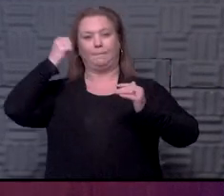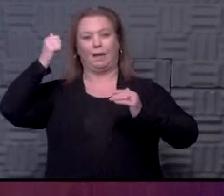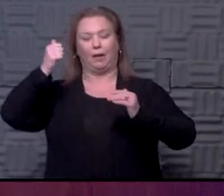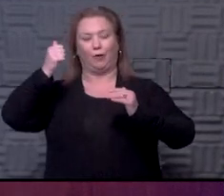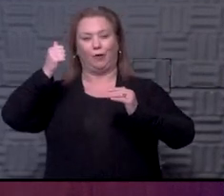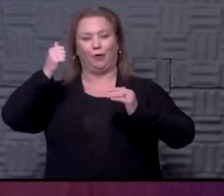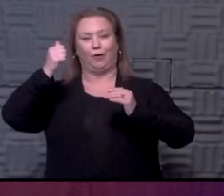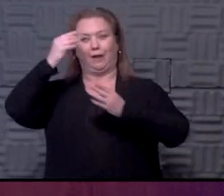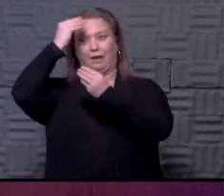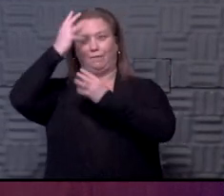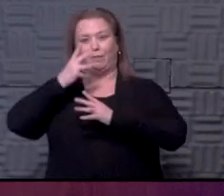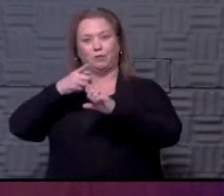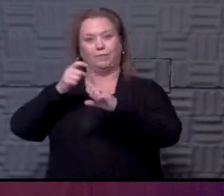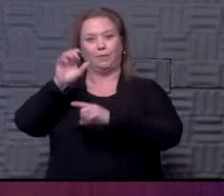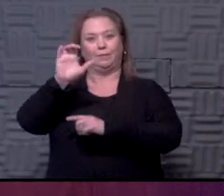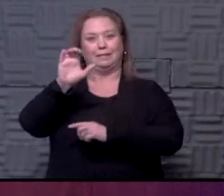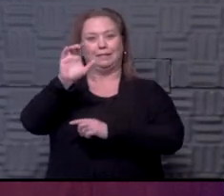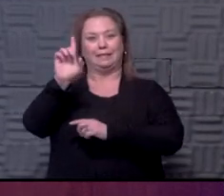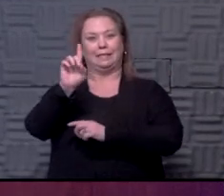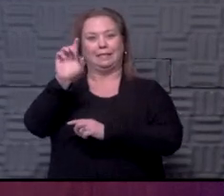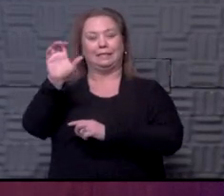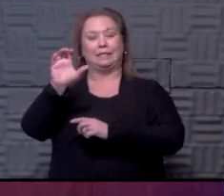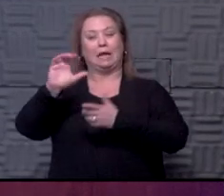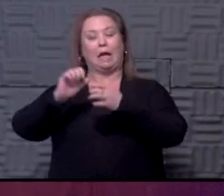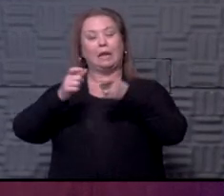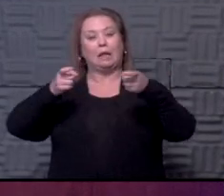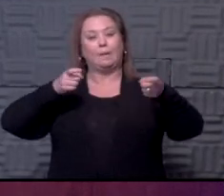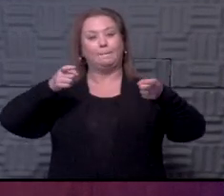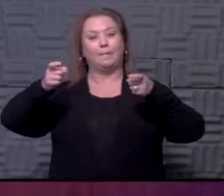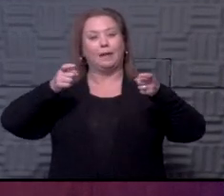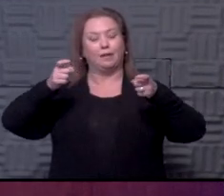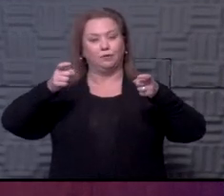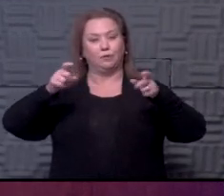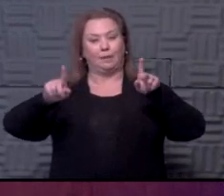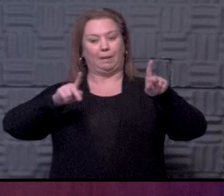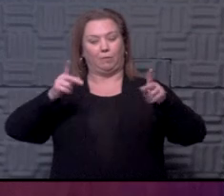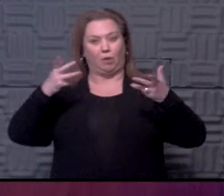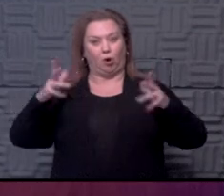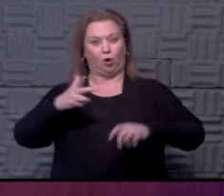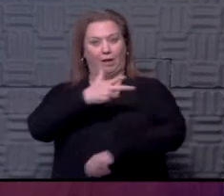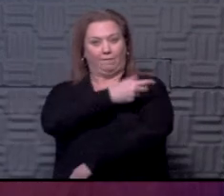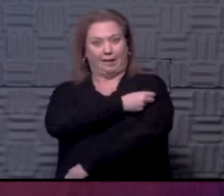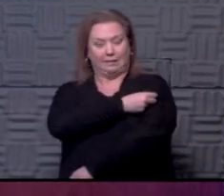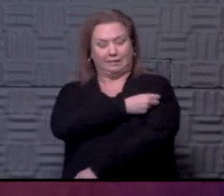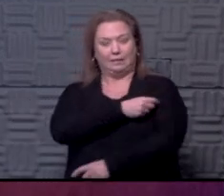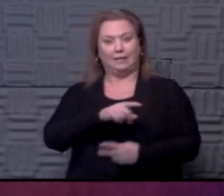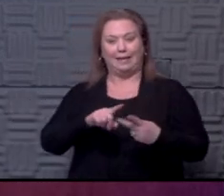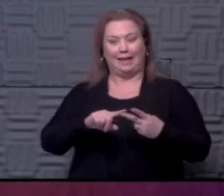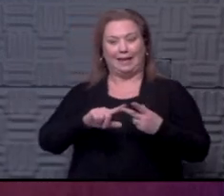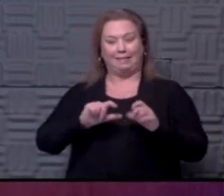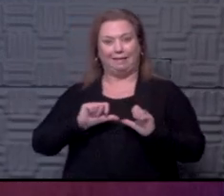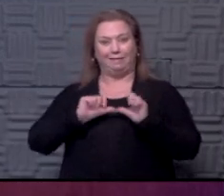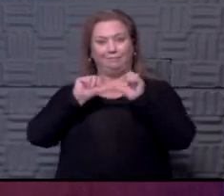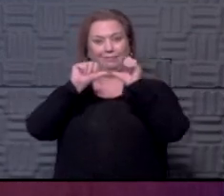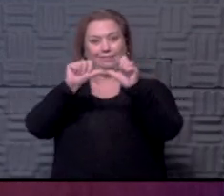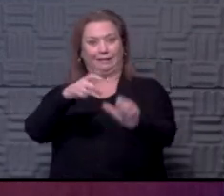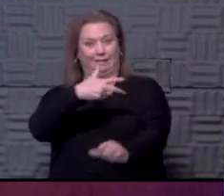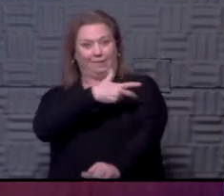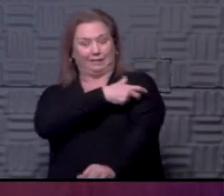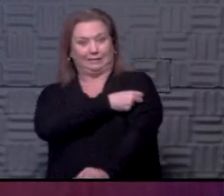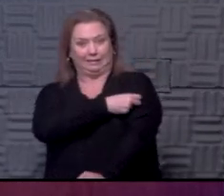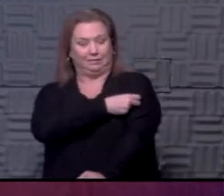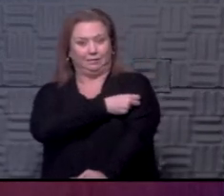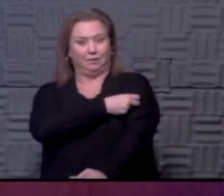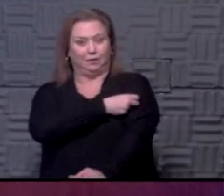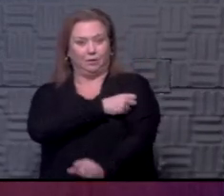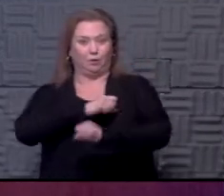from the CDC on how to manage things for those who are vaccinated and for how long after a vaccine you